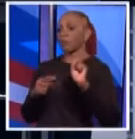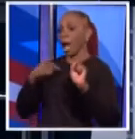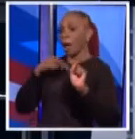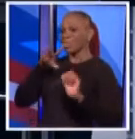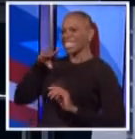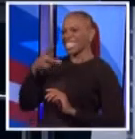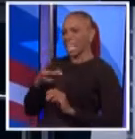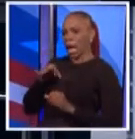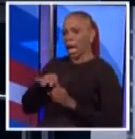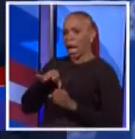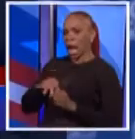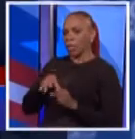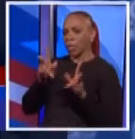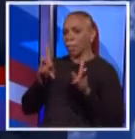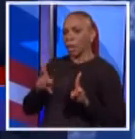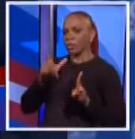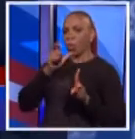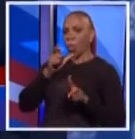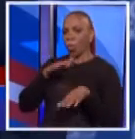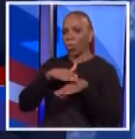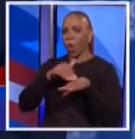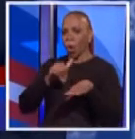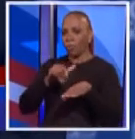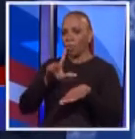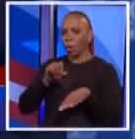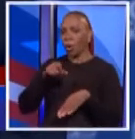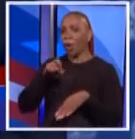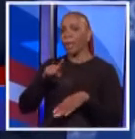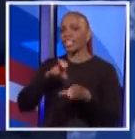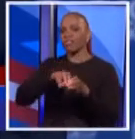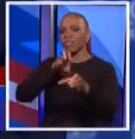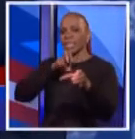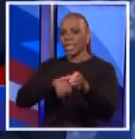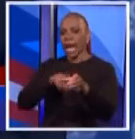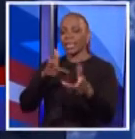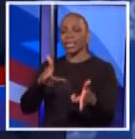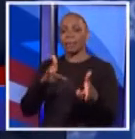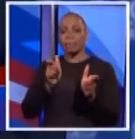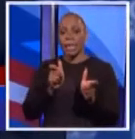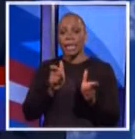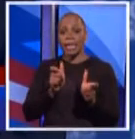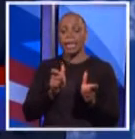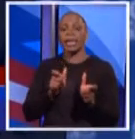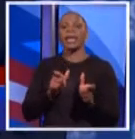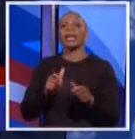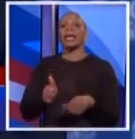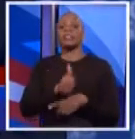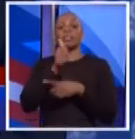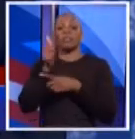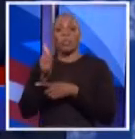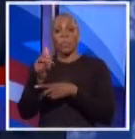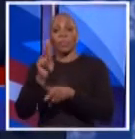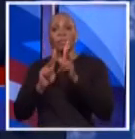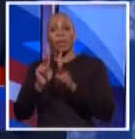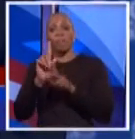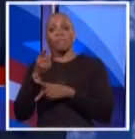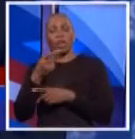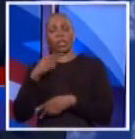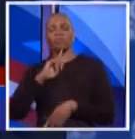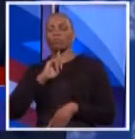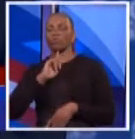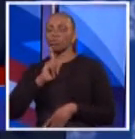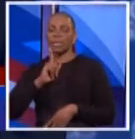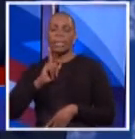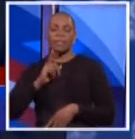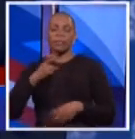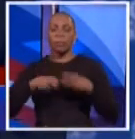elected official to call on Vito Lopez to resign immediately. Congressman Jerry Nadler, a supporter of mine, was the first. I'm very troubled with the allegations